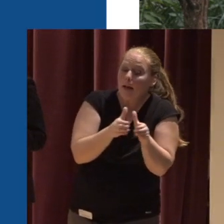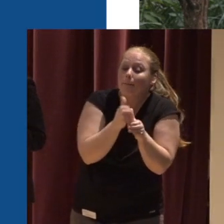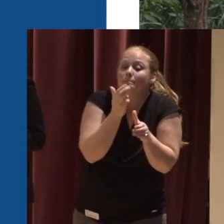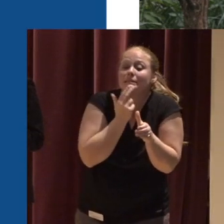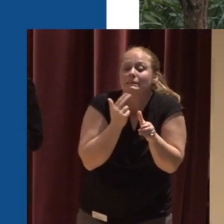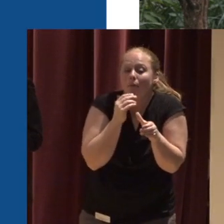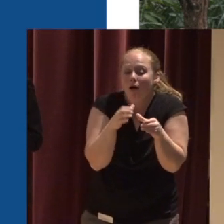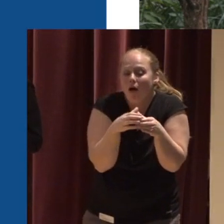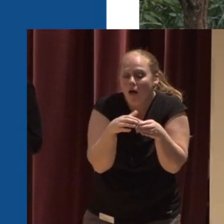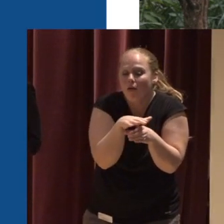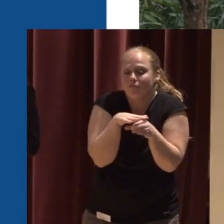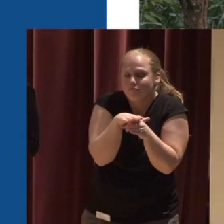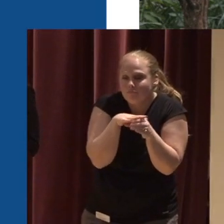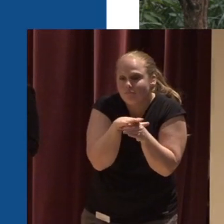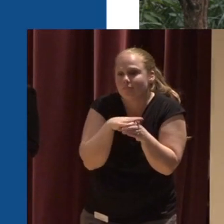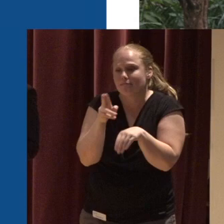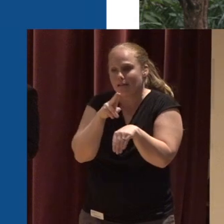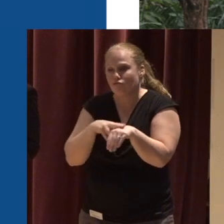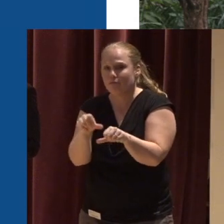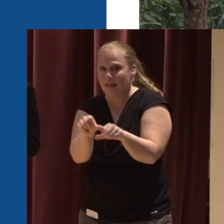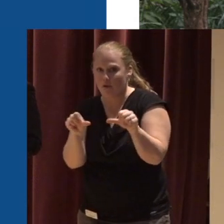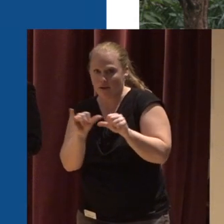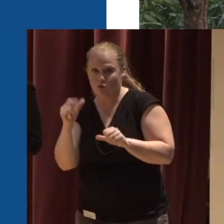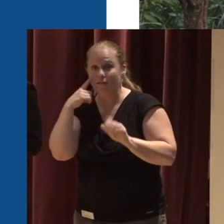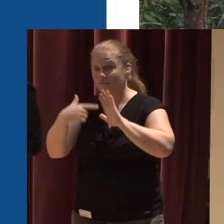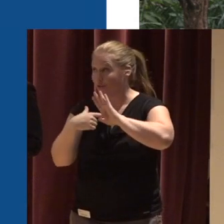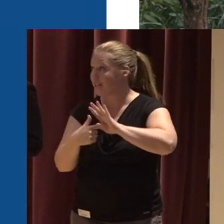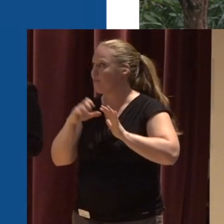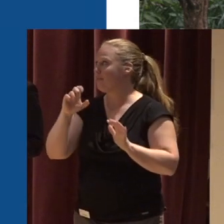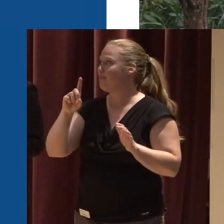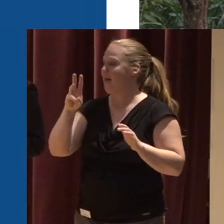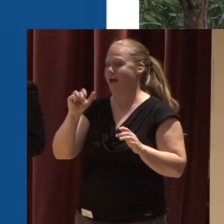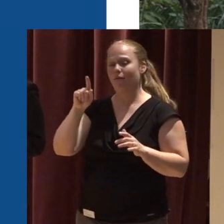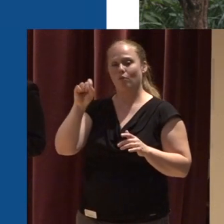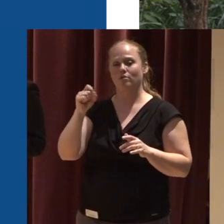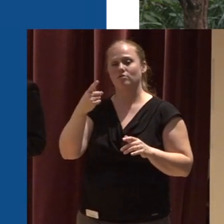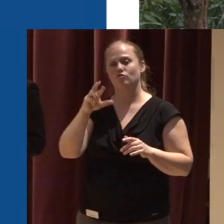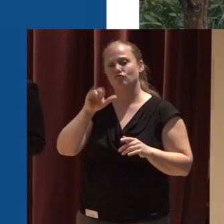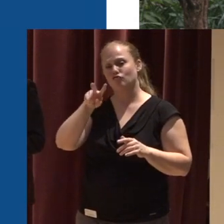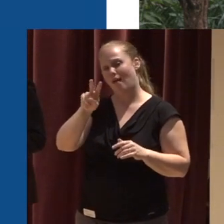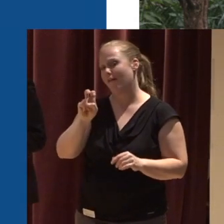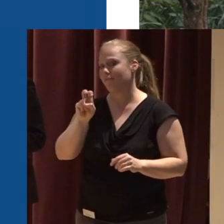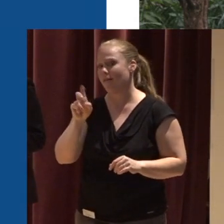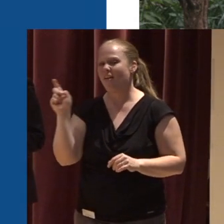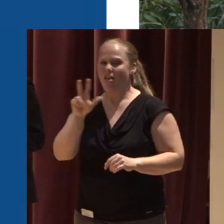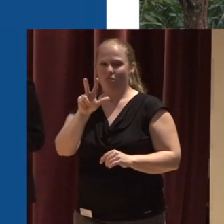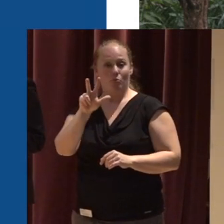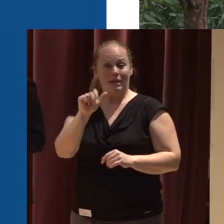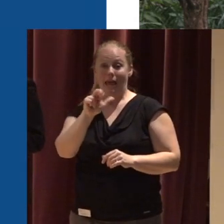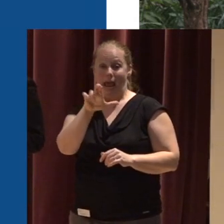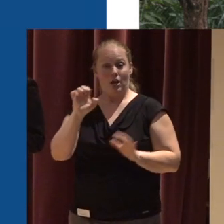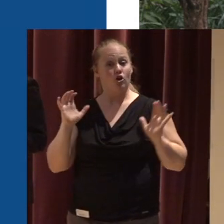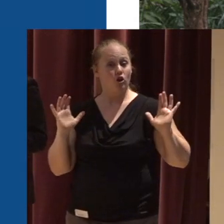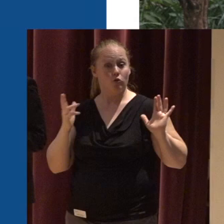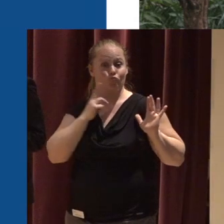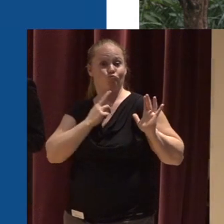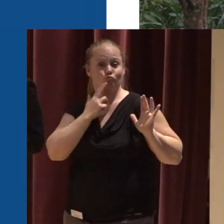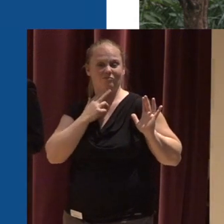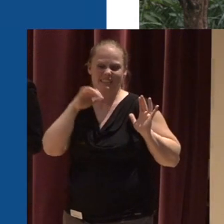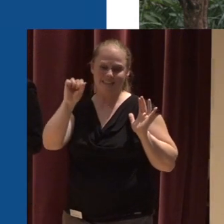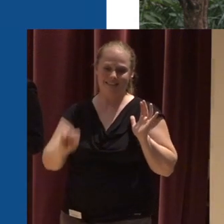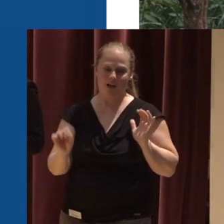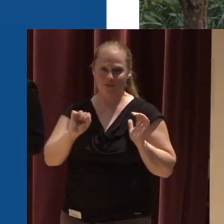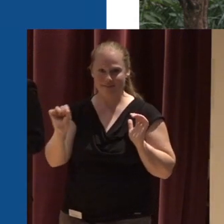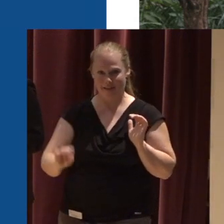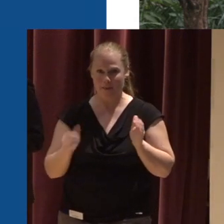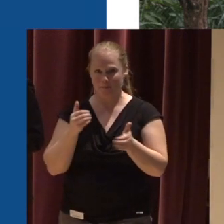of natural areas And Edwards Drive is an example of that This is a three acre wetland in South Salem